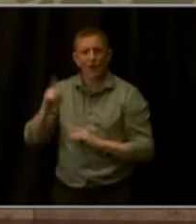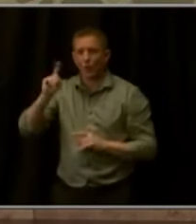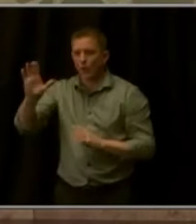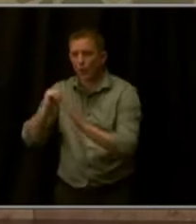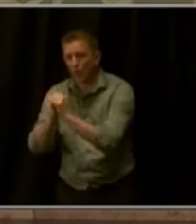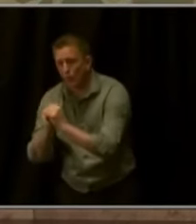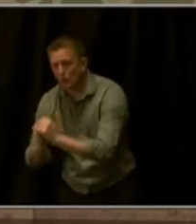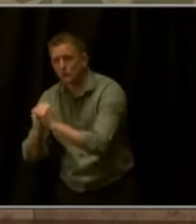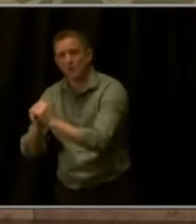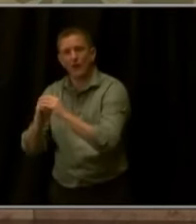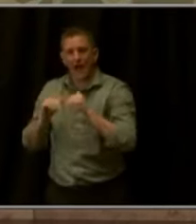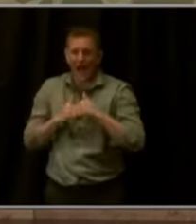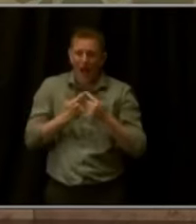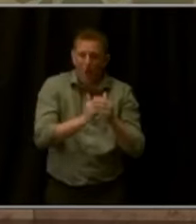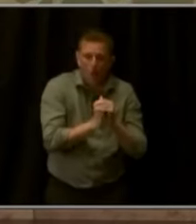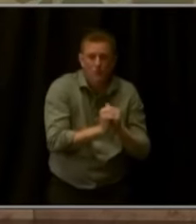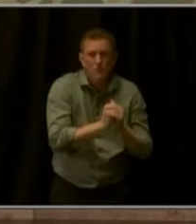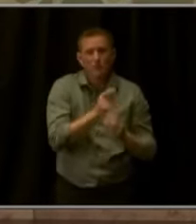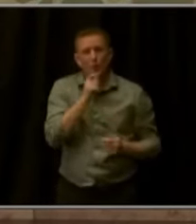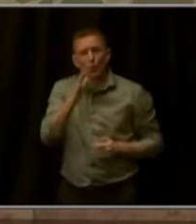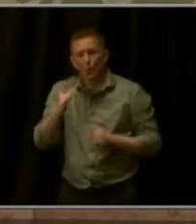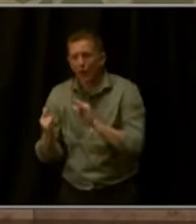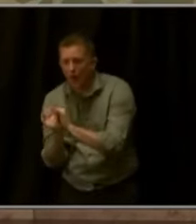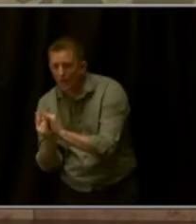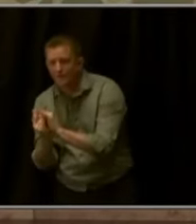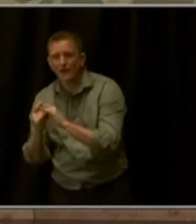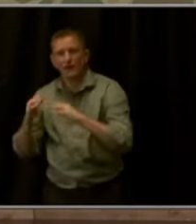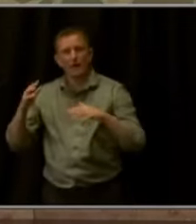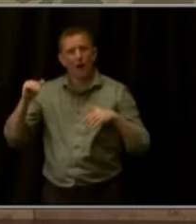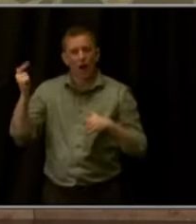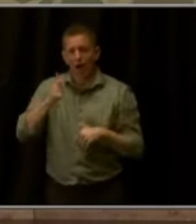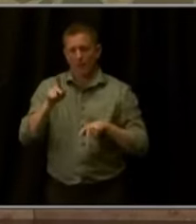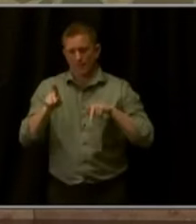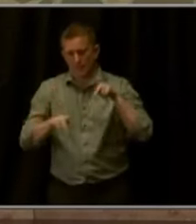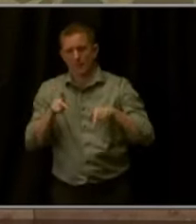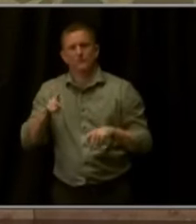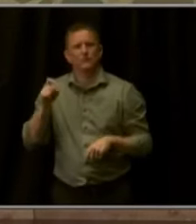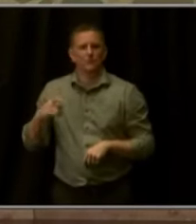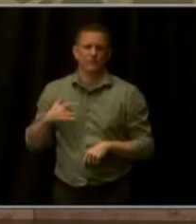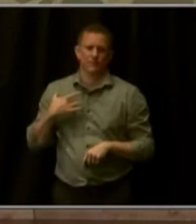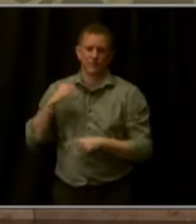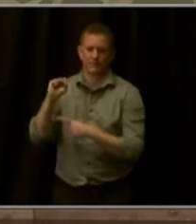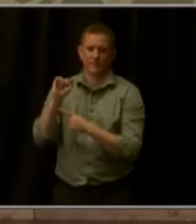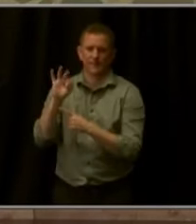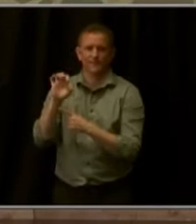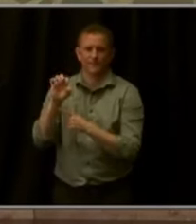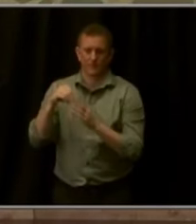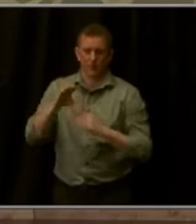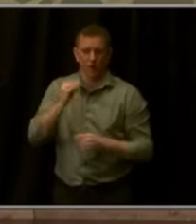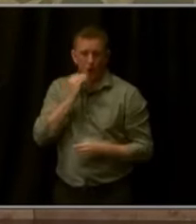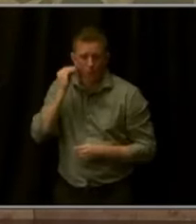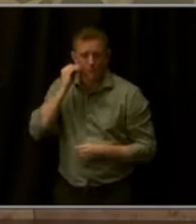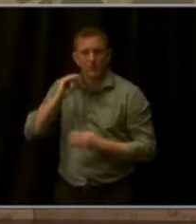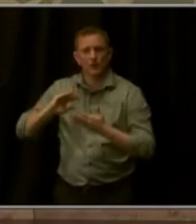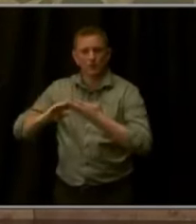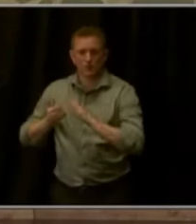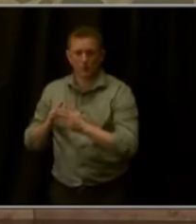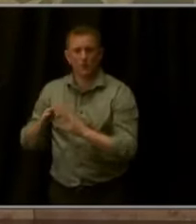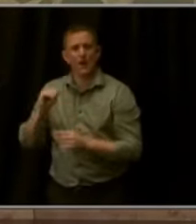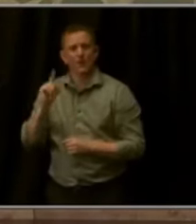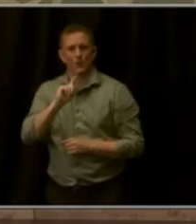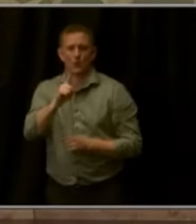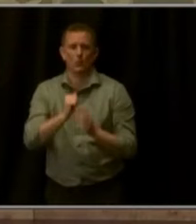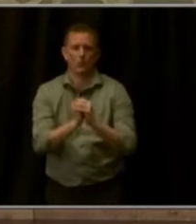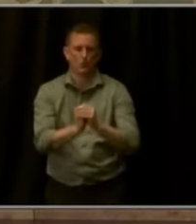Every single person has the right to feel safe at home, in their community, and yes, in their place of worship. So we called upon this